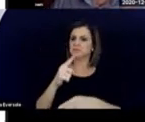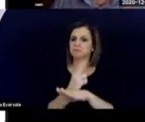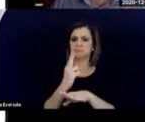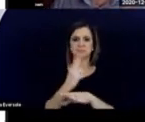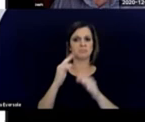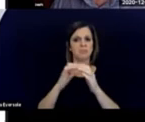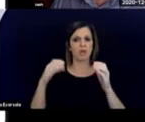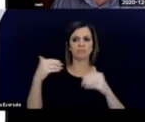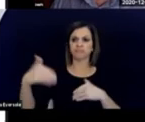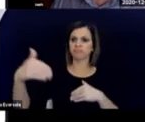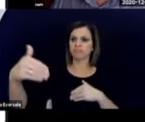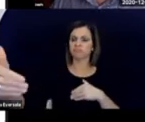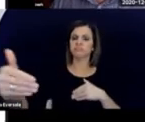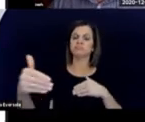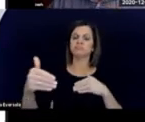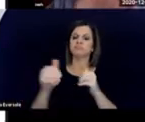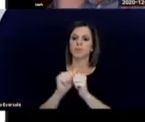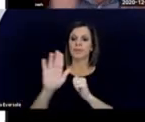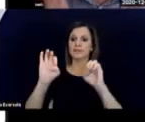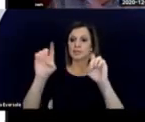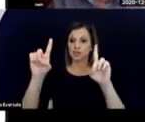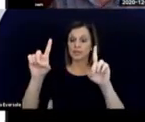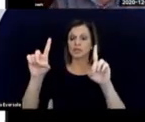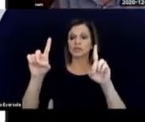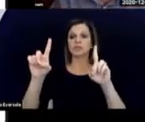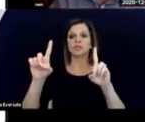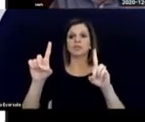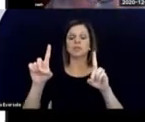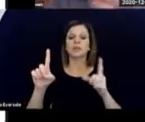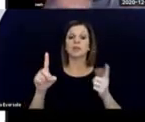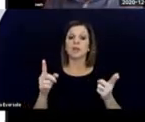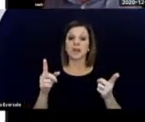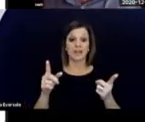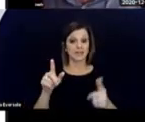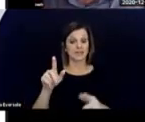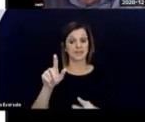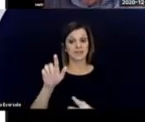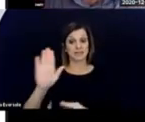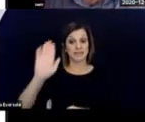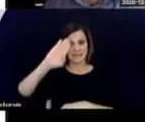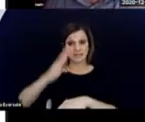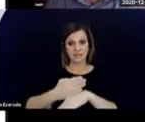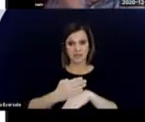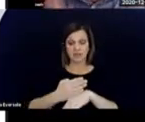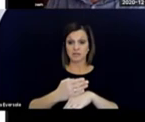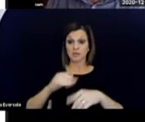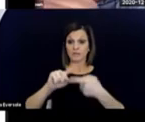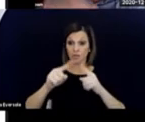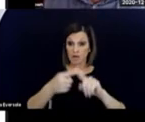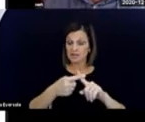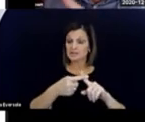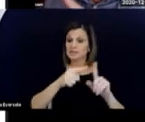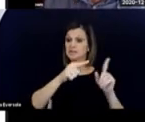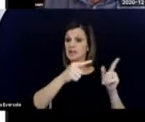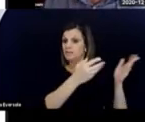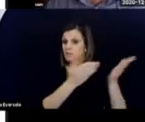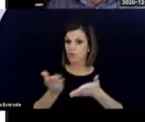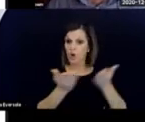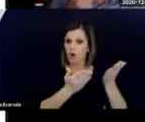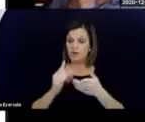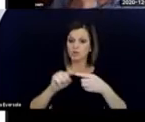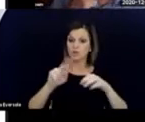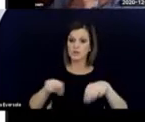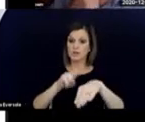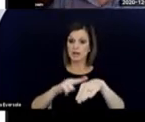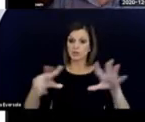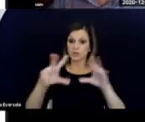presented to it. And have brought his entire circle of friends to national conferences to be on the platform and to present